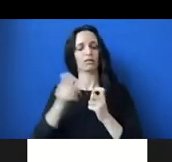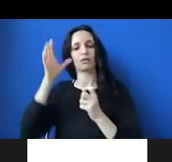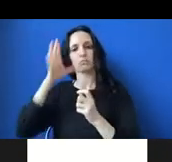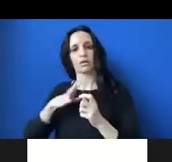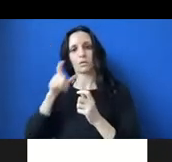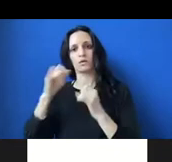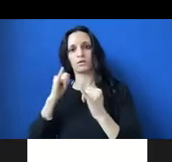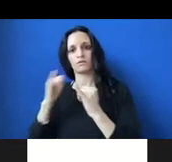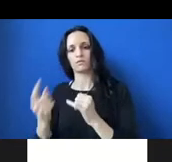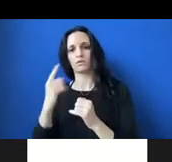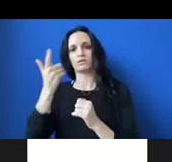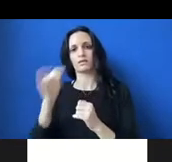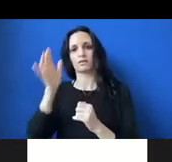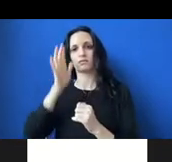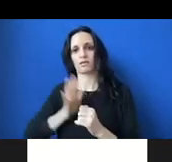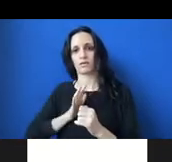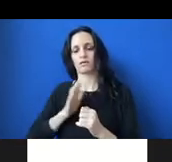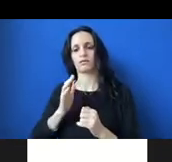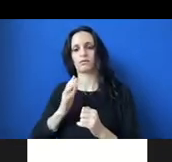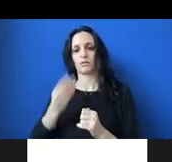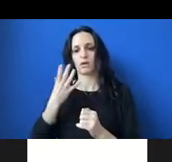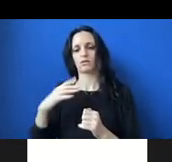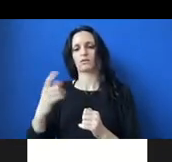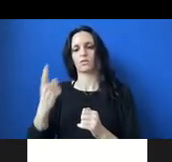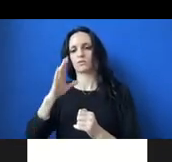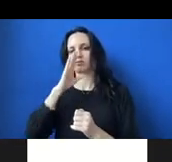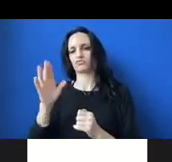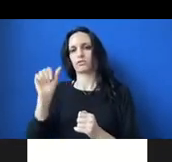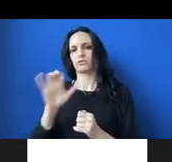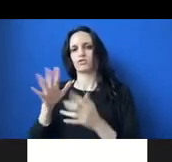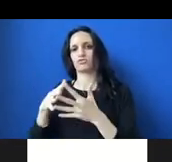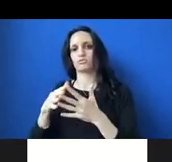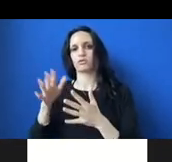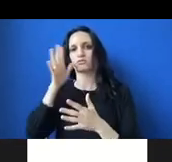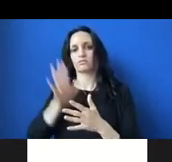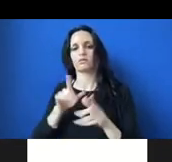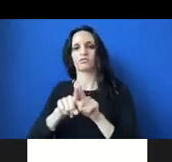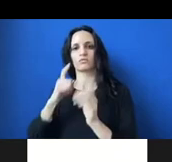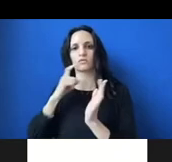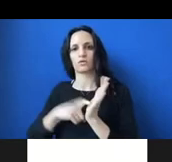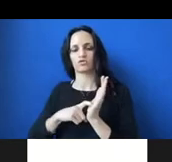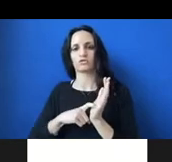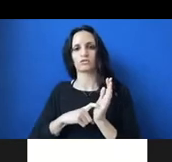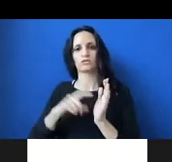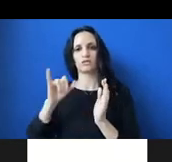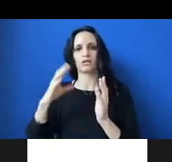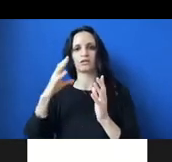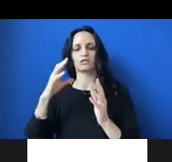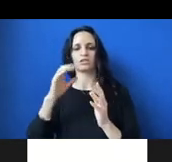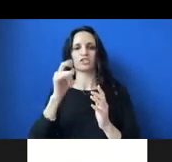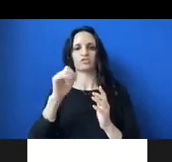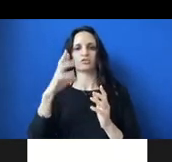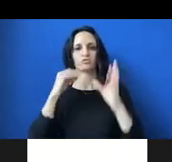um, one gay man, um, gay white man, and one straight Asian American man also acknowledged that these gendered experiences exist.